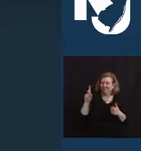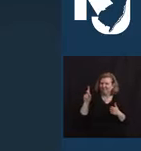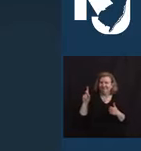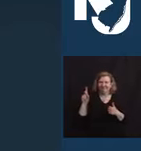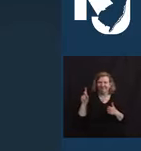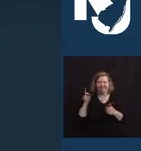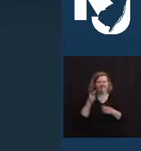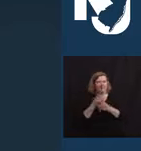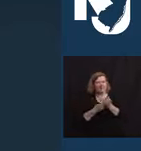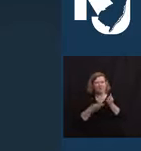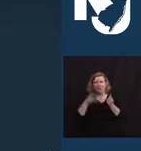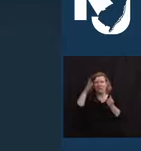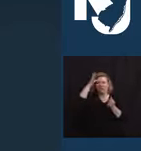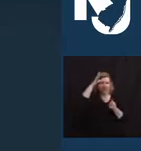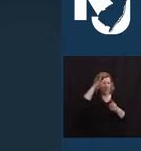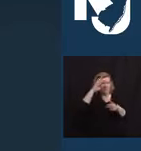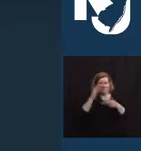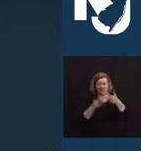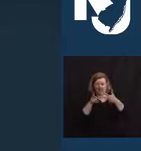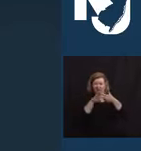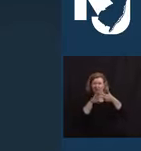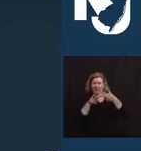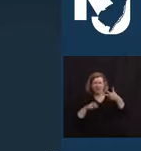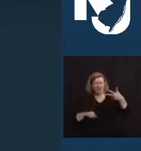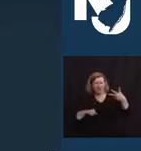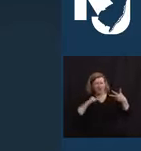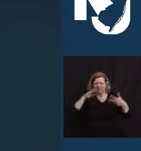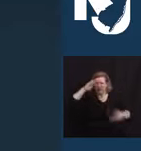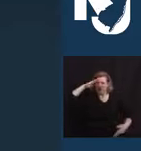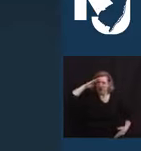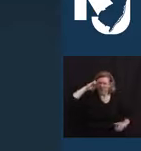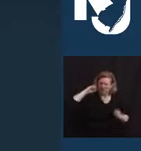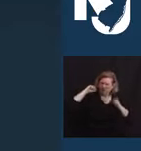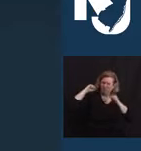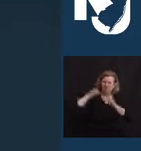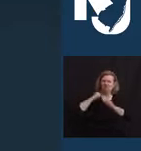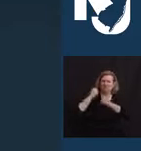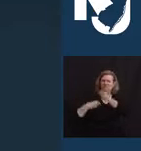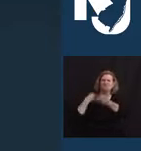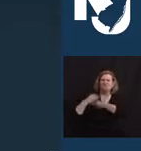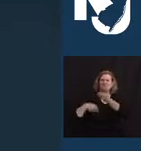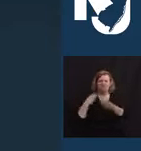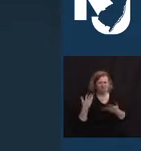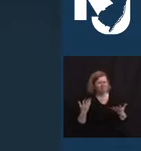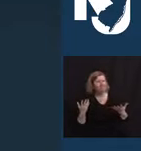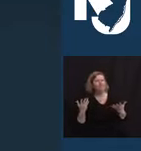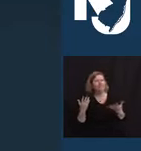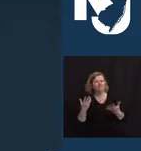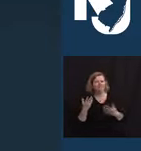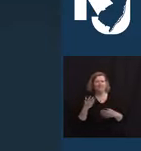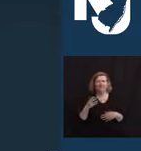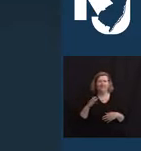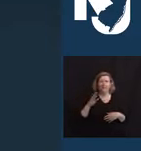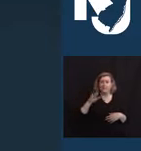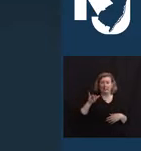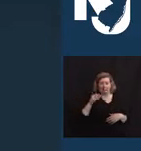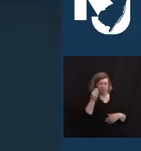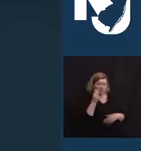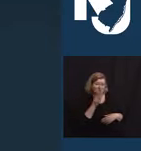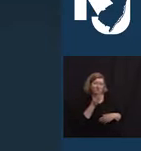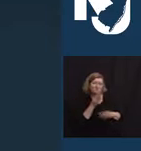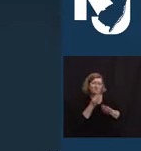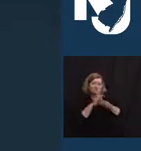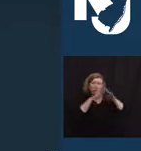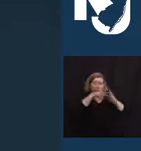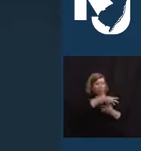were especially proud of their Irish heritage. And as Billy would often remind his children, the pot of gold can be found at the center